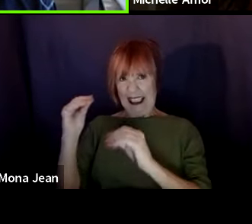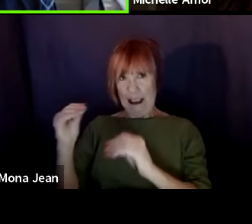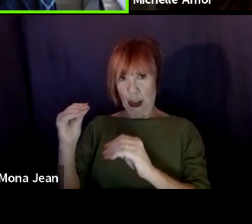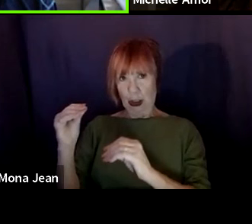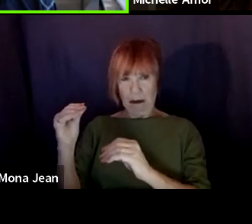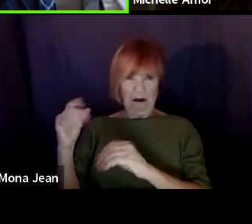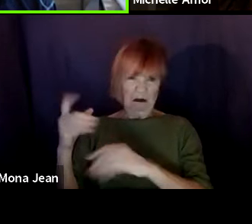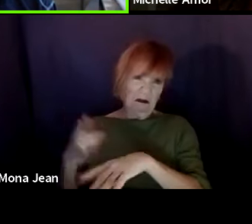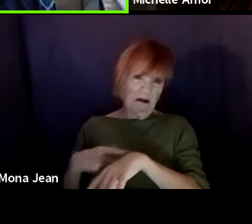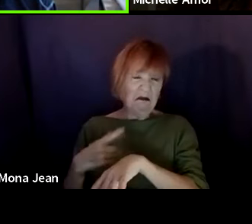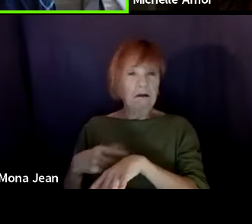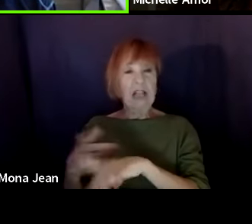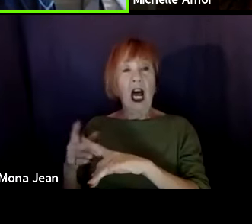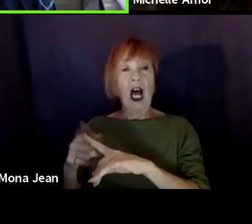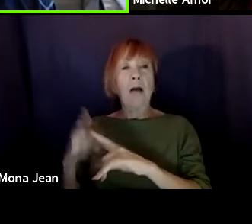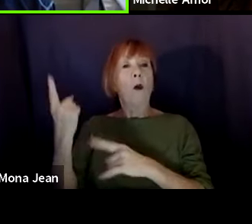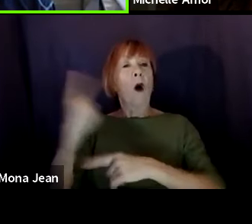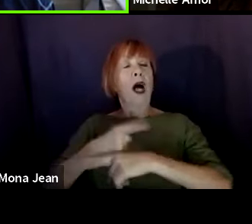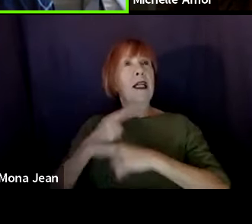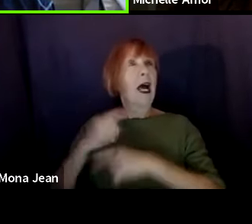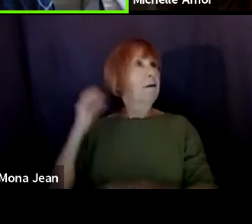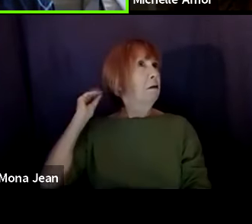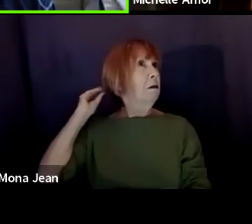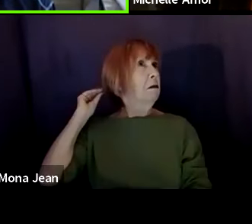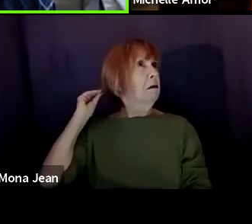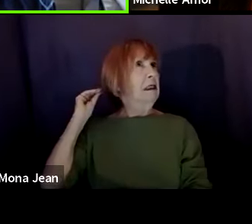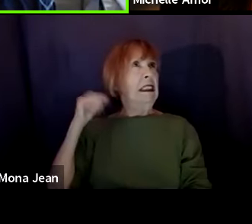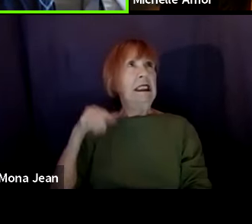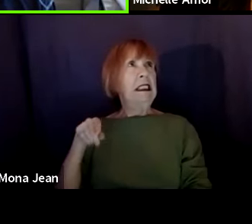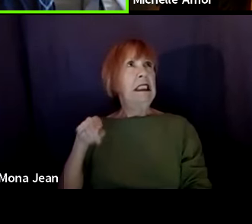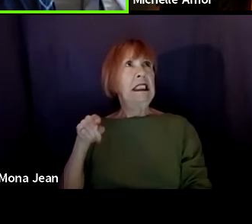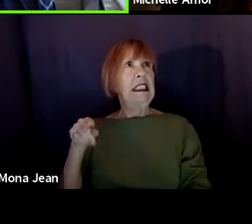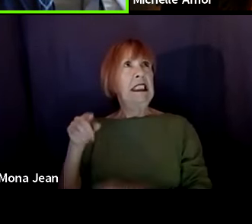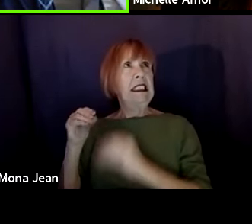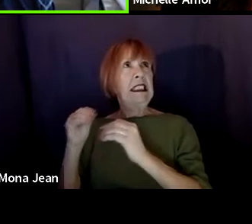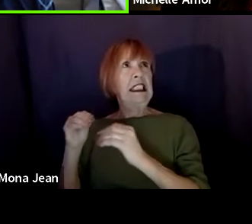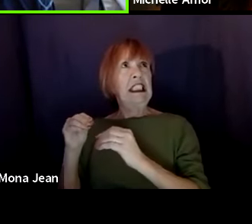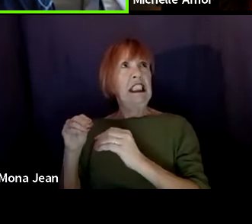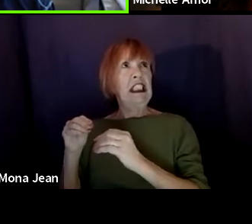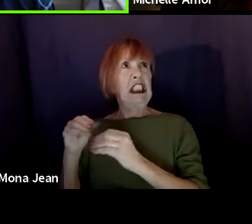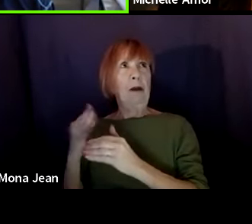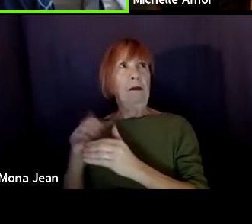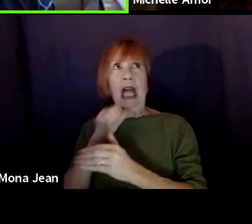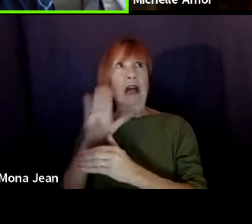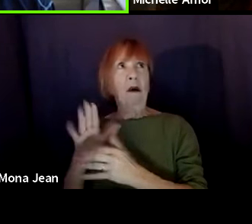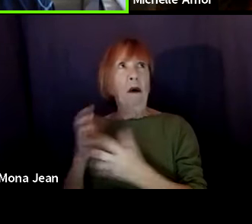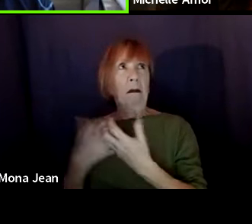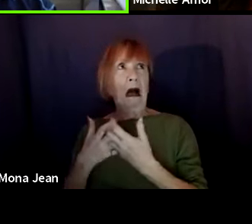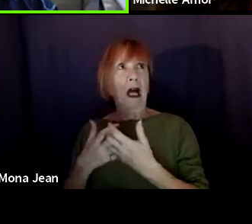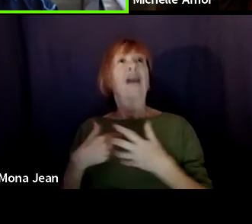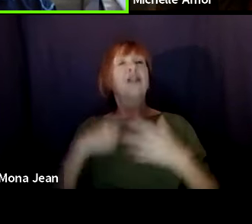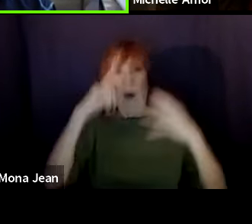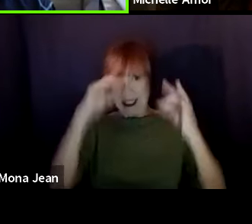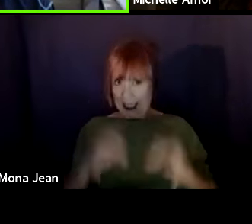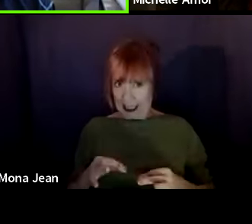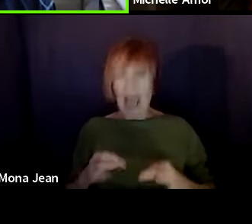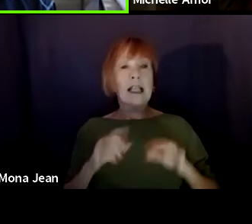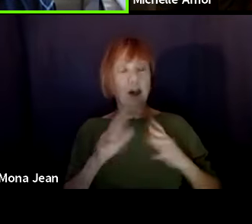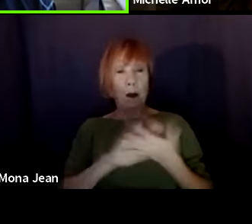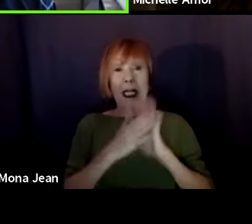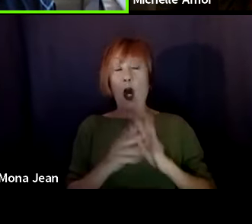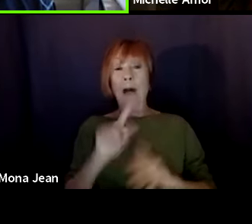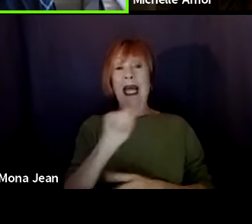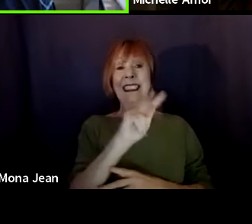day, a little voice inside of me said, this is not the plan. And so I decided to become a TV writer. did not go to film school,